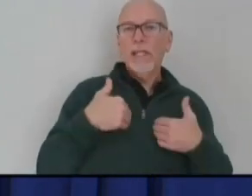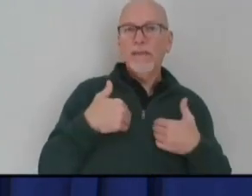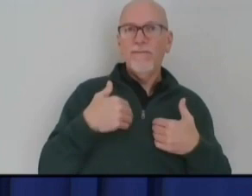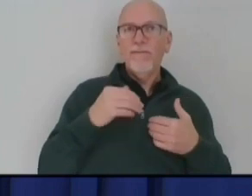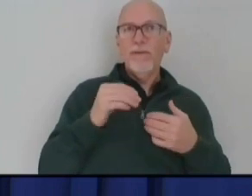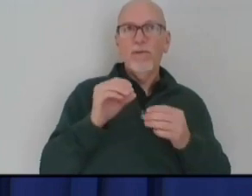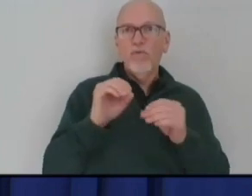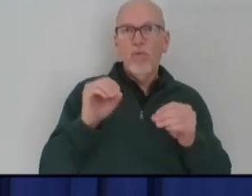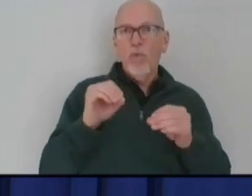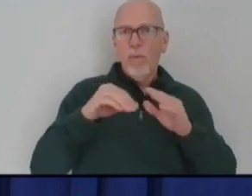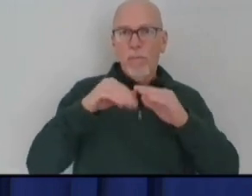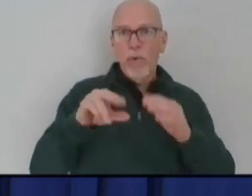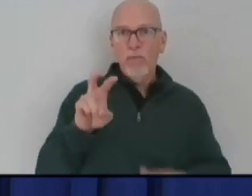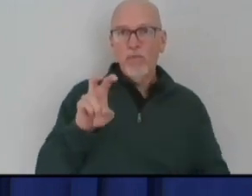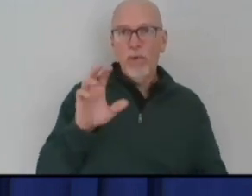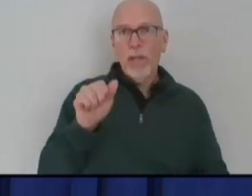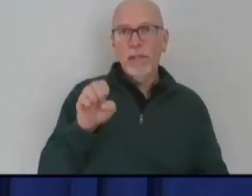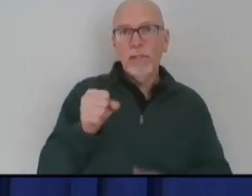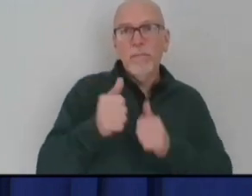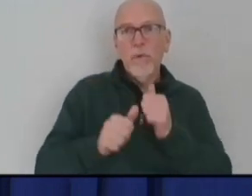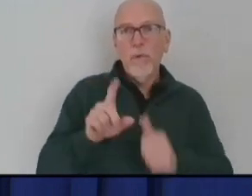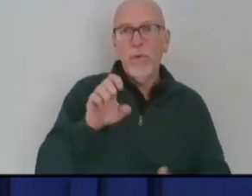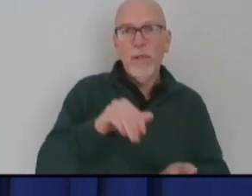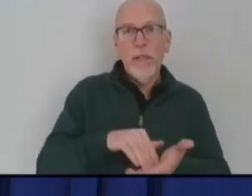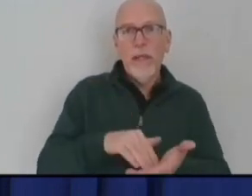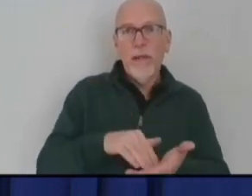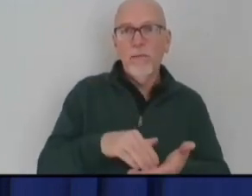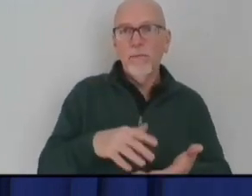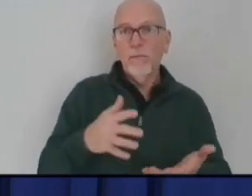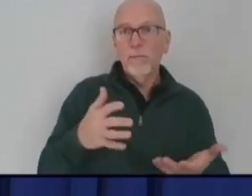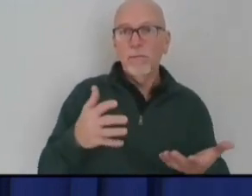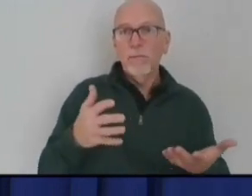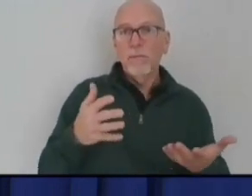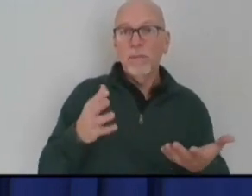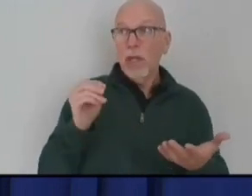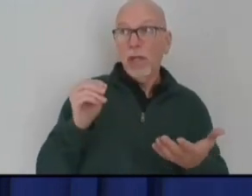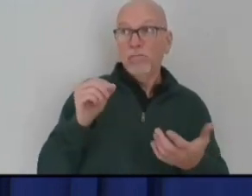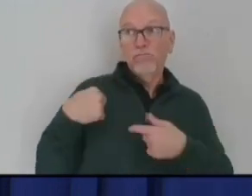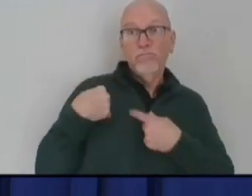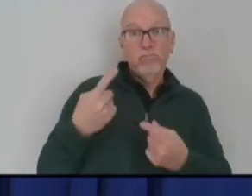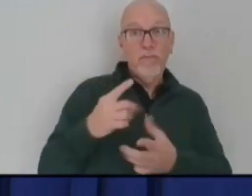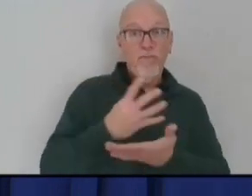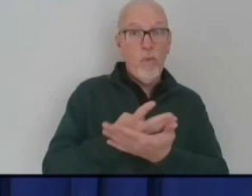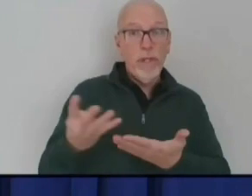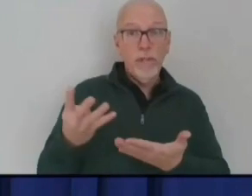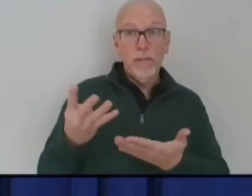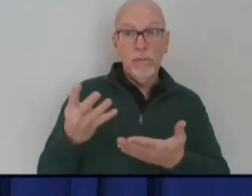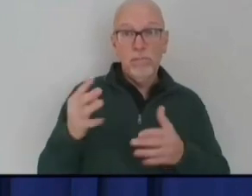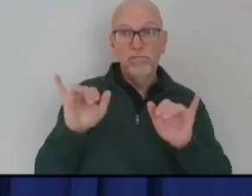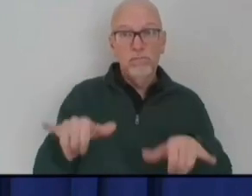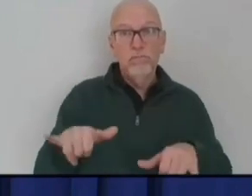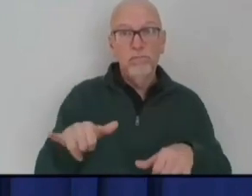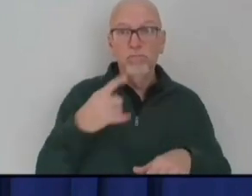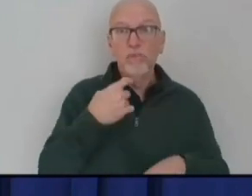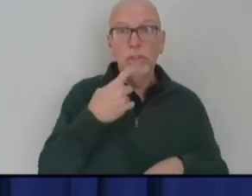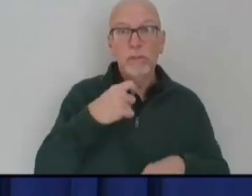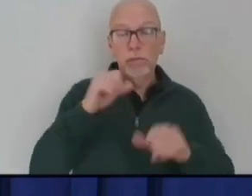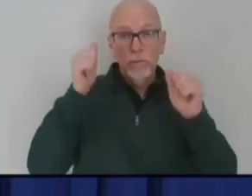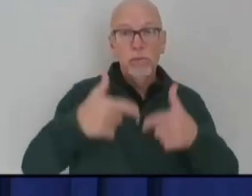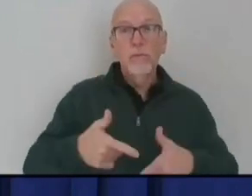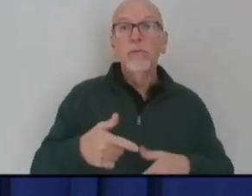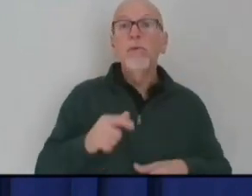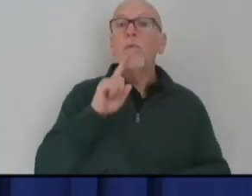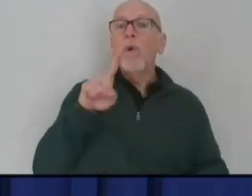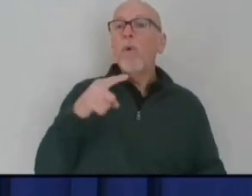below 200 cases per 100,000 residents, and we haven't had one for four weeks. In fact, only two counties